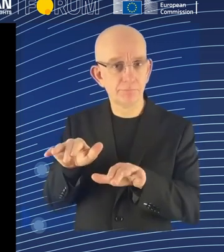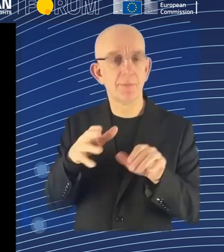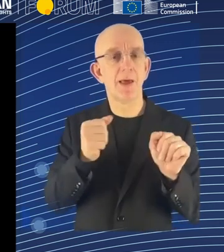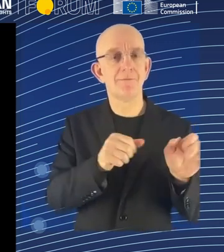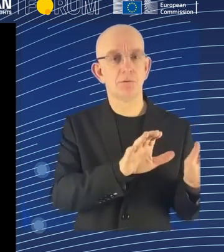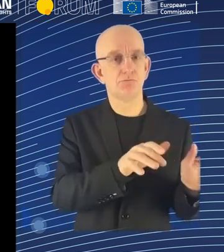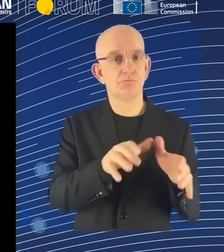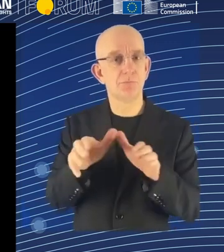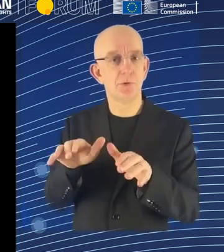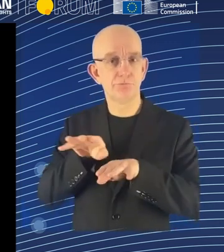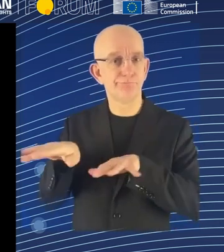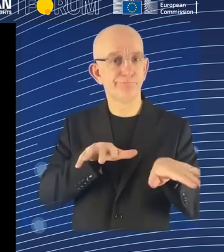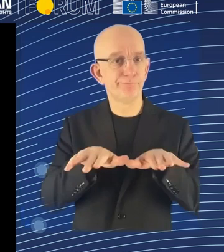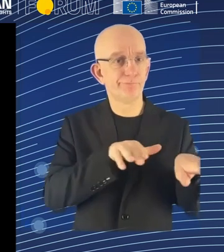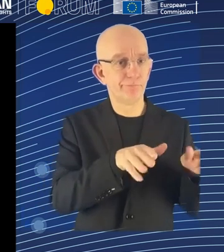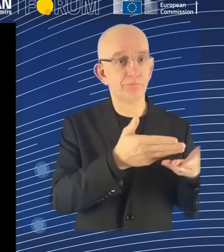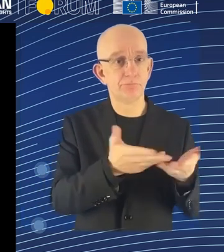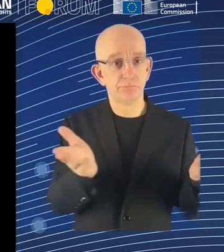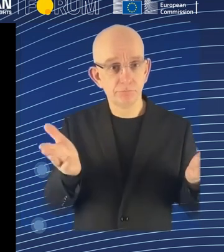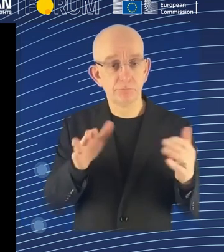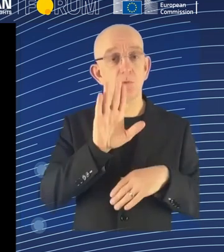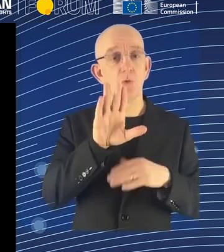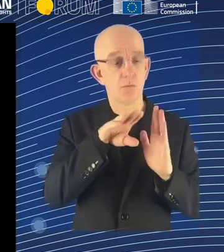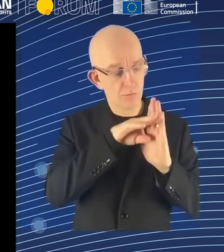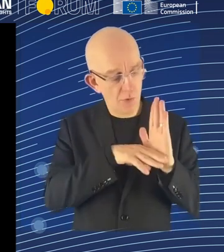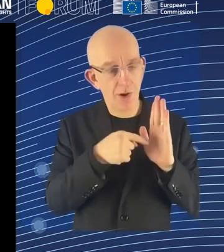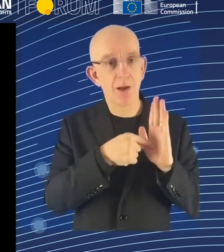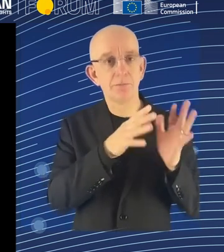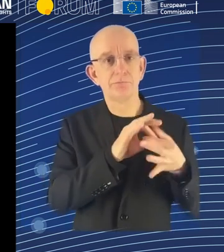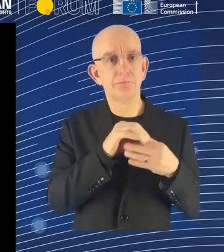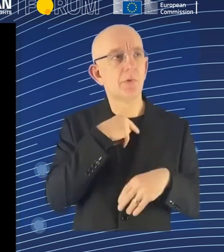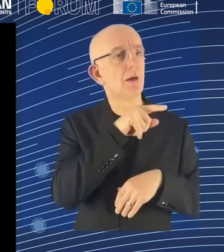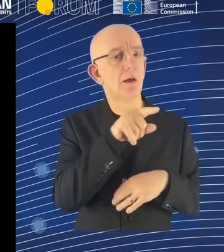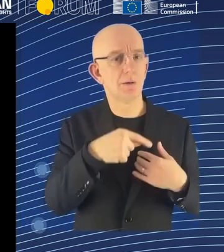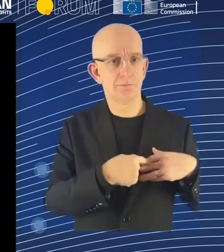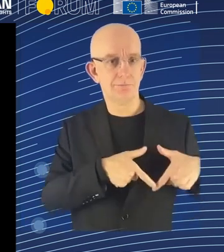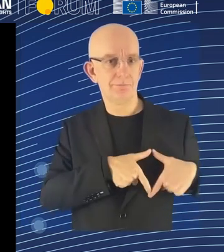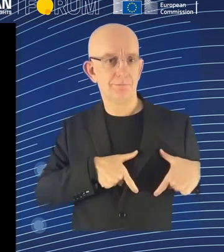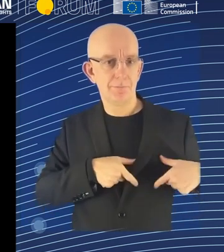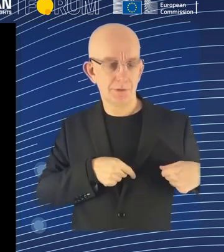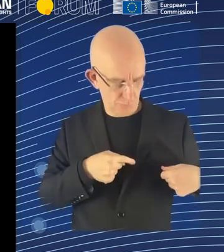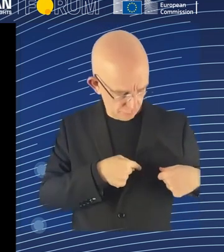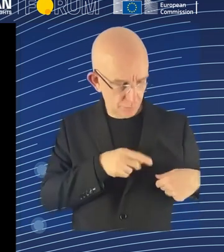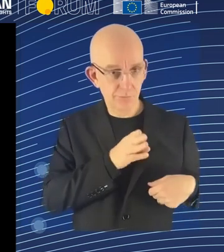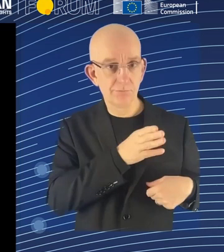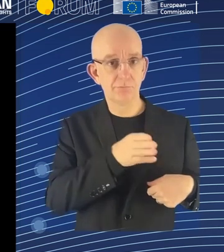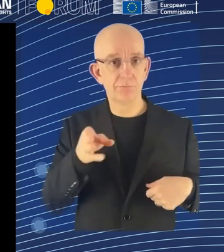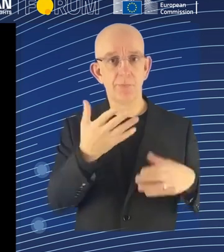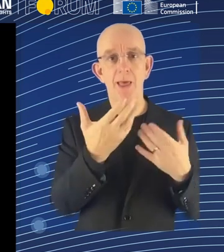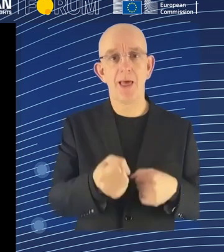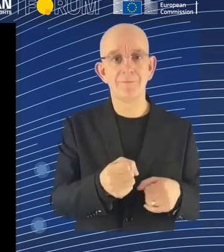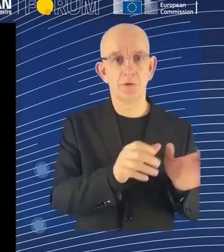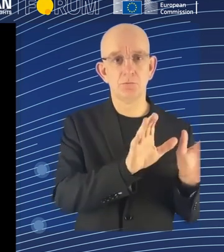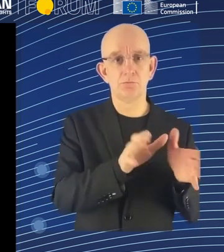mentioned before, with plenty of room for interaction, for which we will use the Slido tool. And I encourage you to